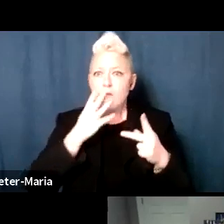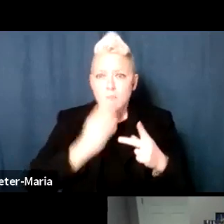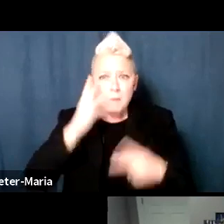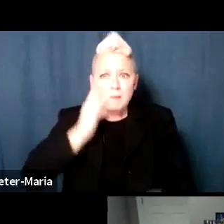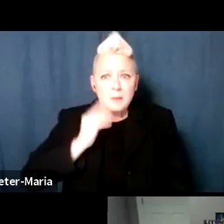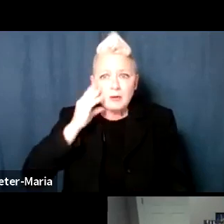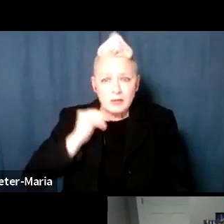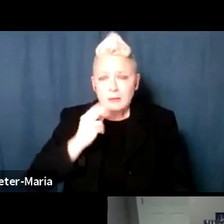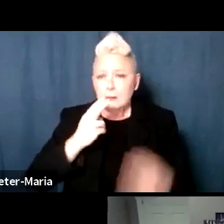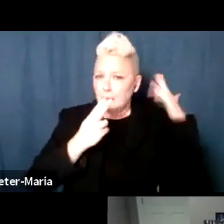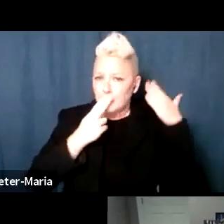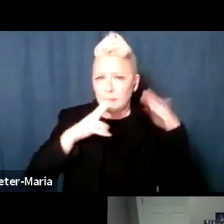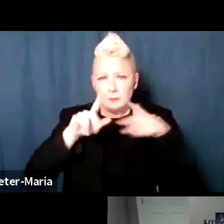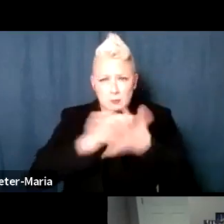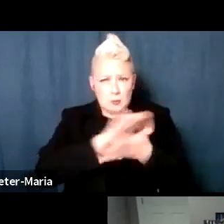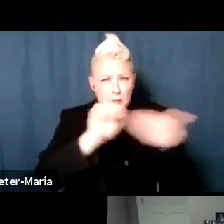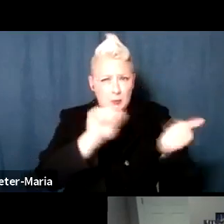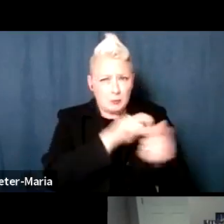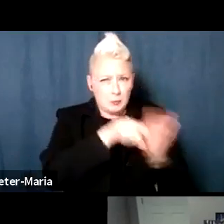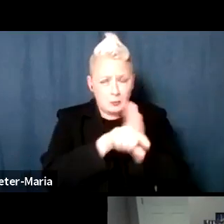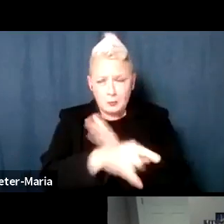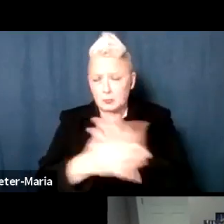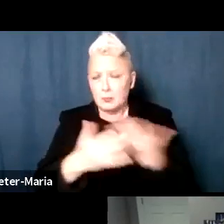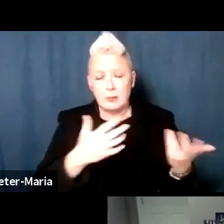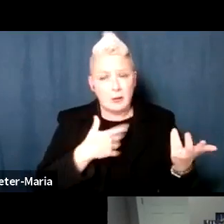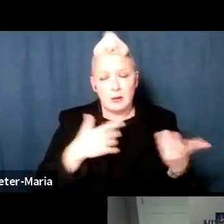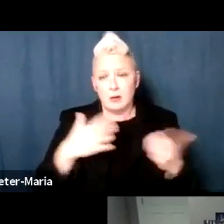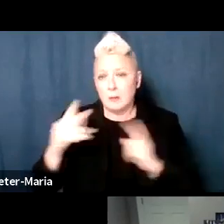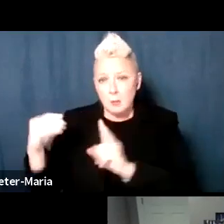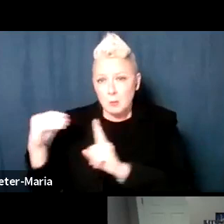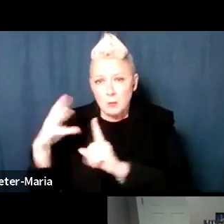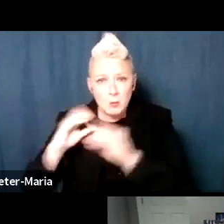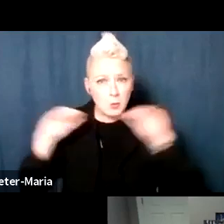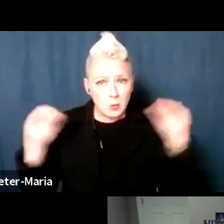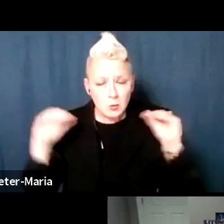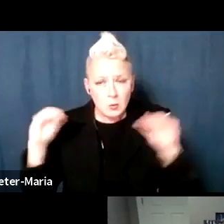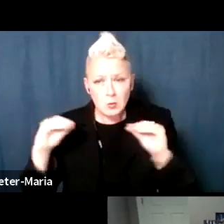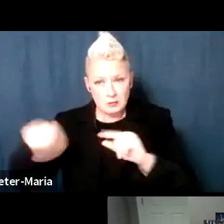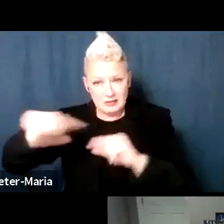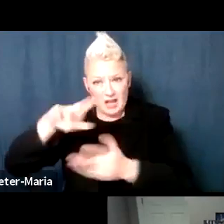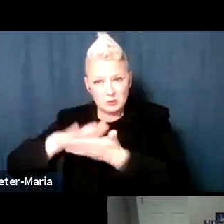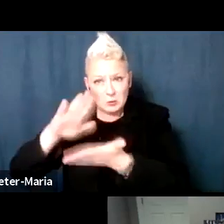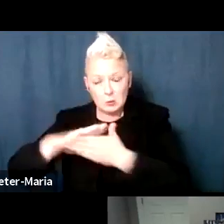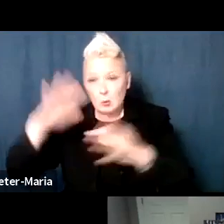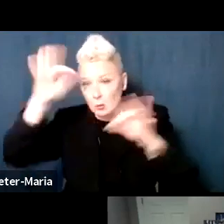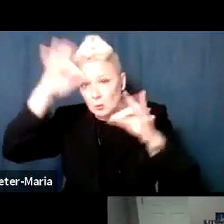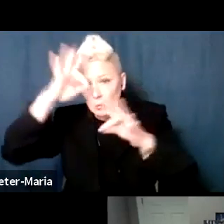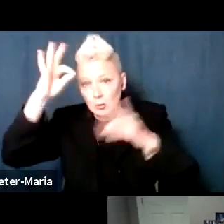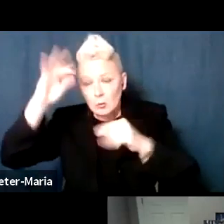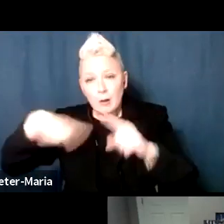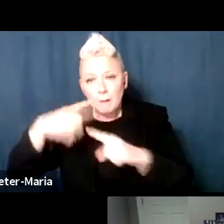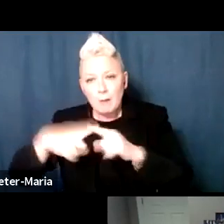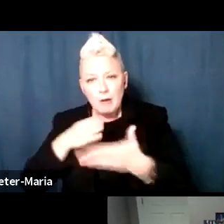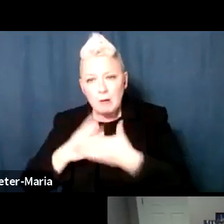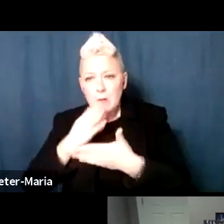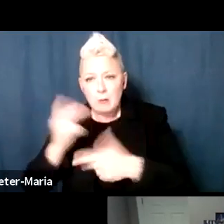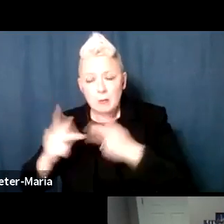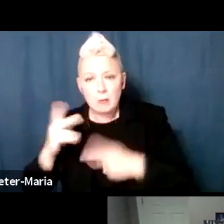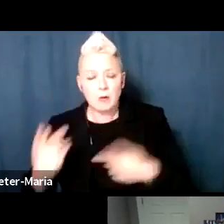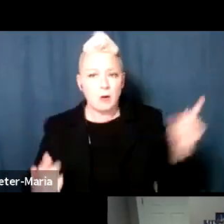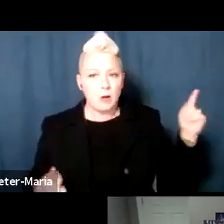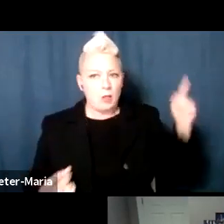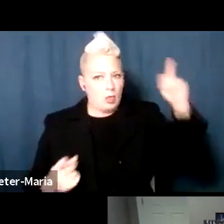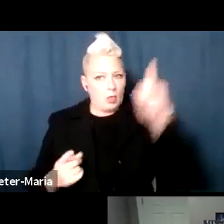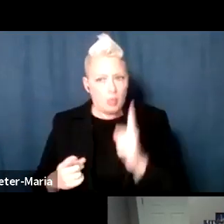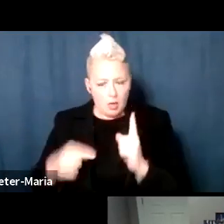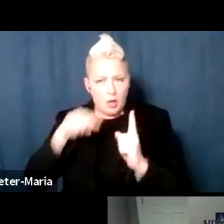who had no exposure to Jews and knew nothing about anti-Semitism, the personal connection of